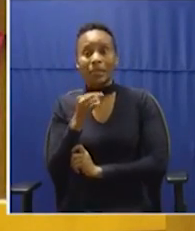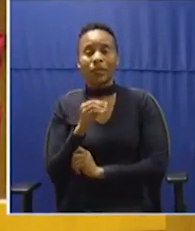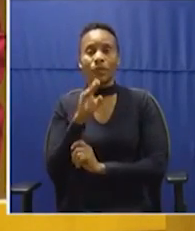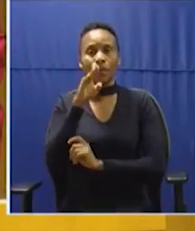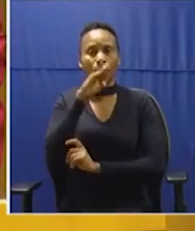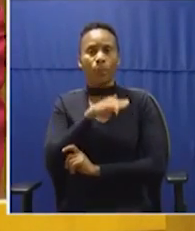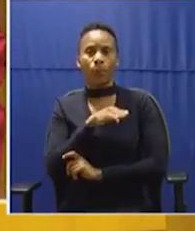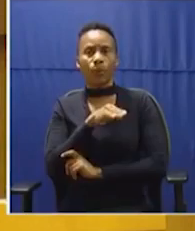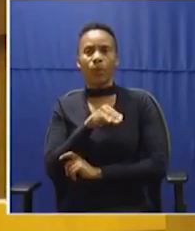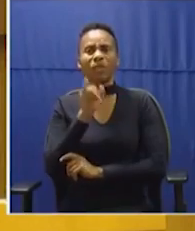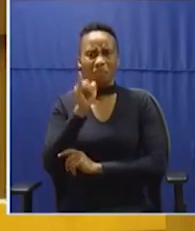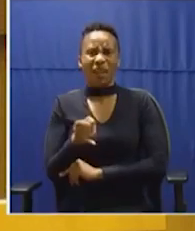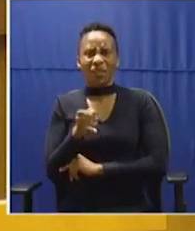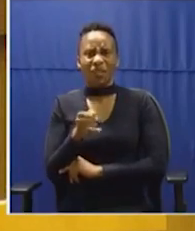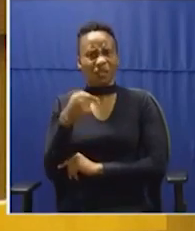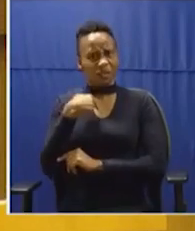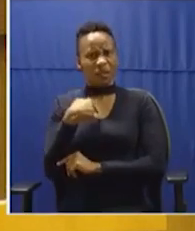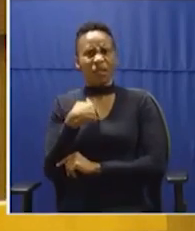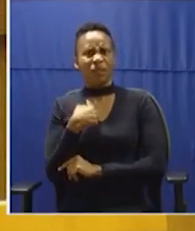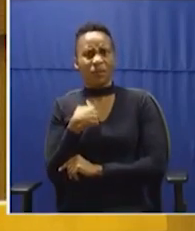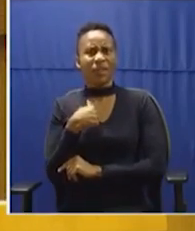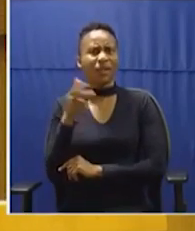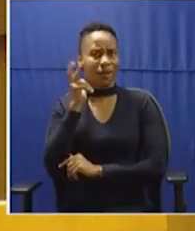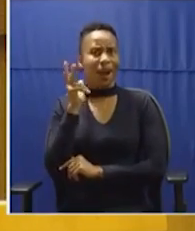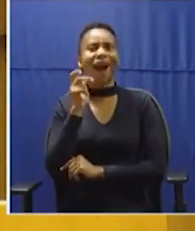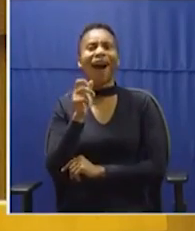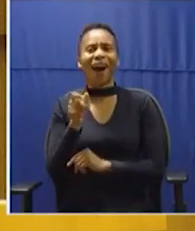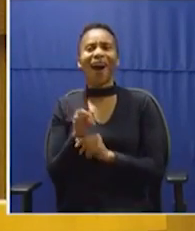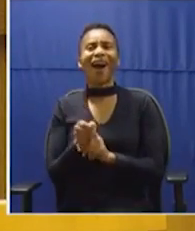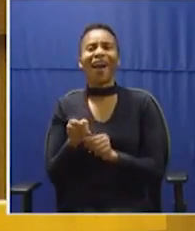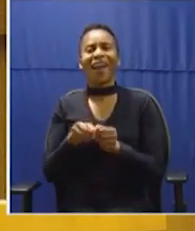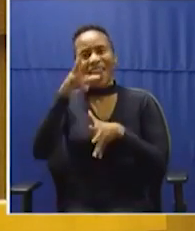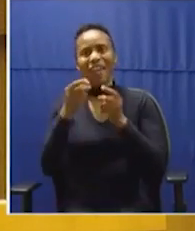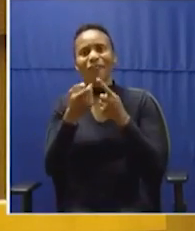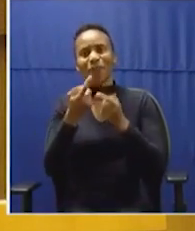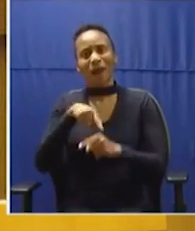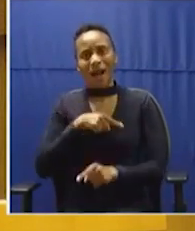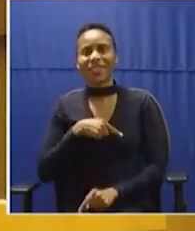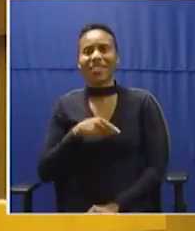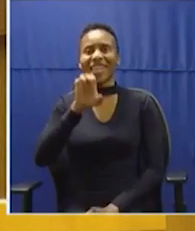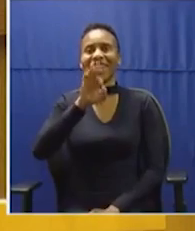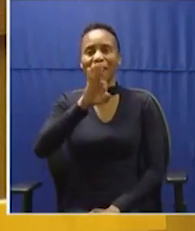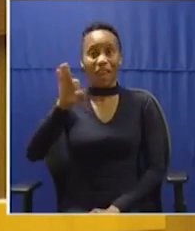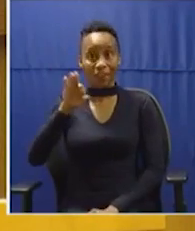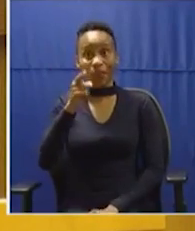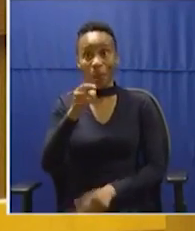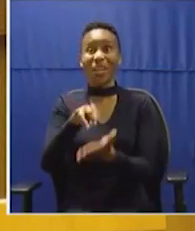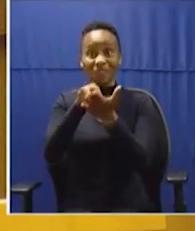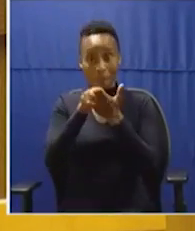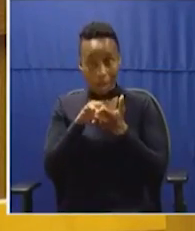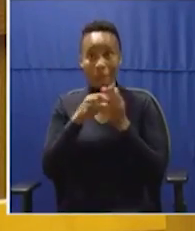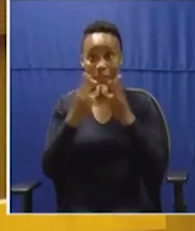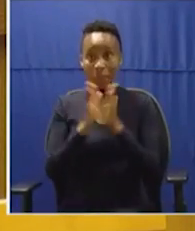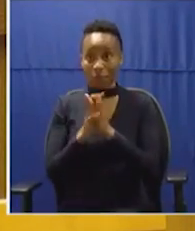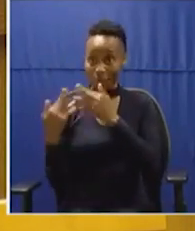flattered by, as the EFF, by those that learn from us in terms of how we demand accountability from those that